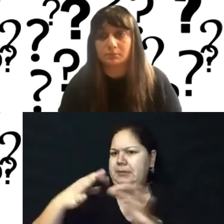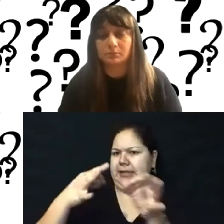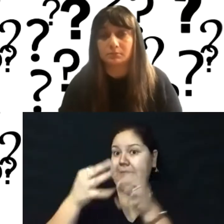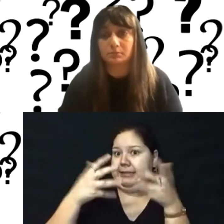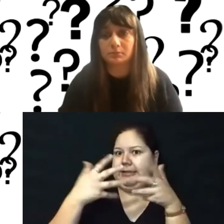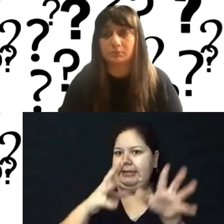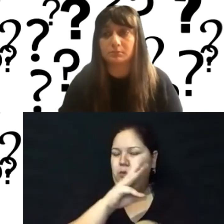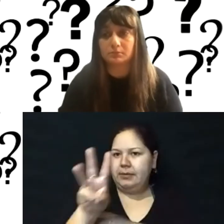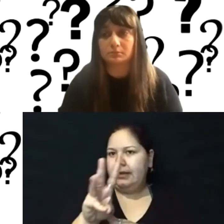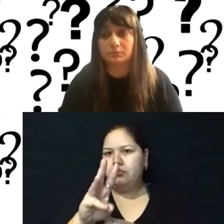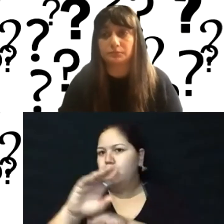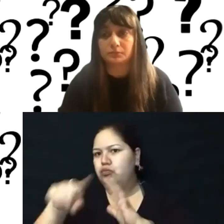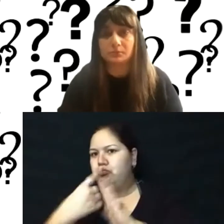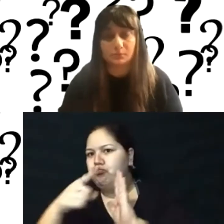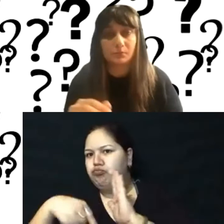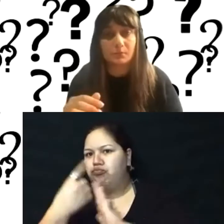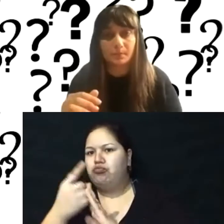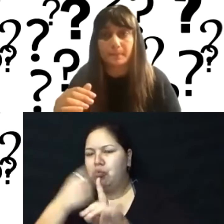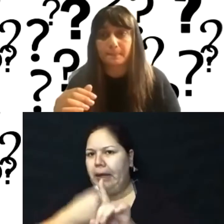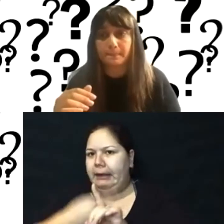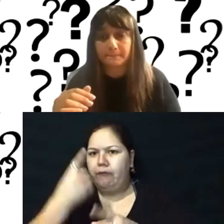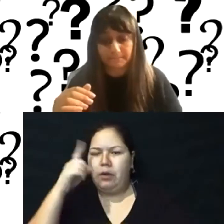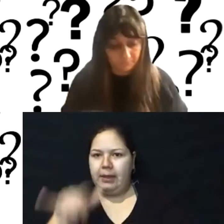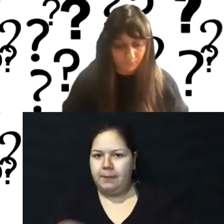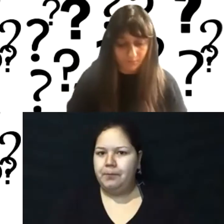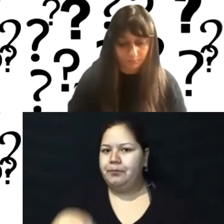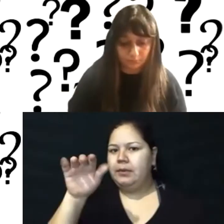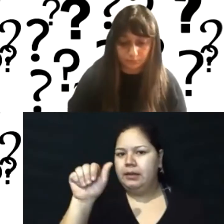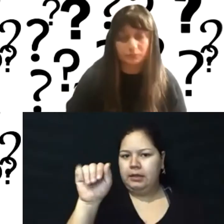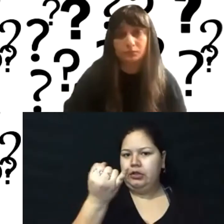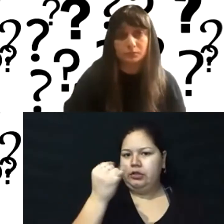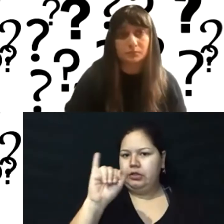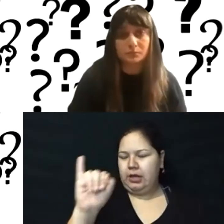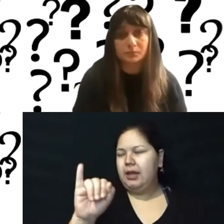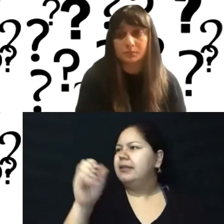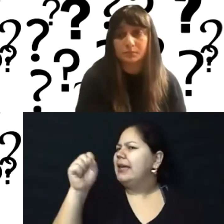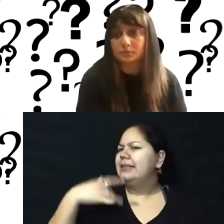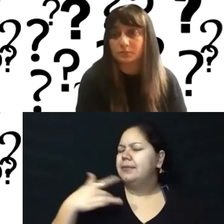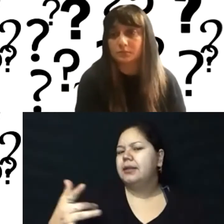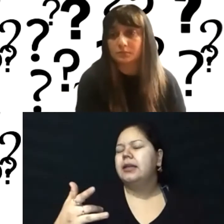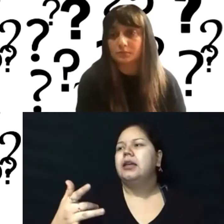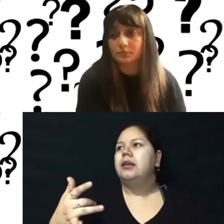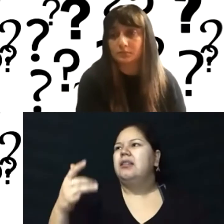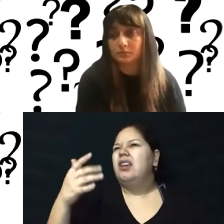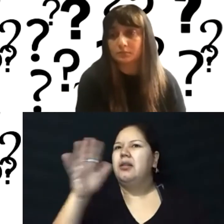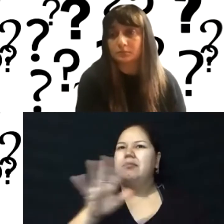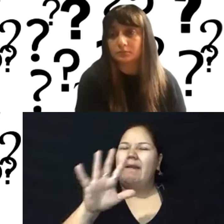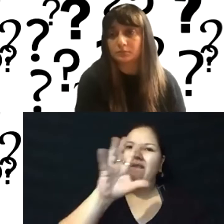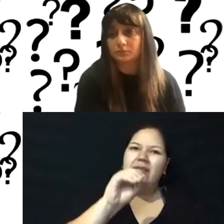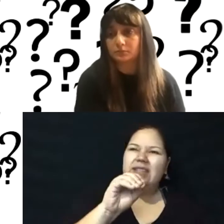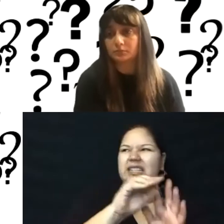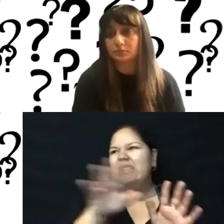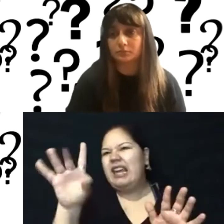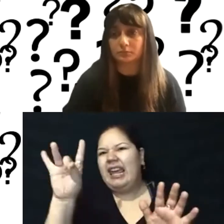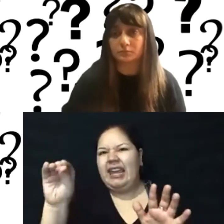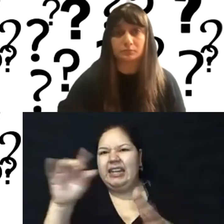an existing WordPress site. Yeah. mean, maybe I'll take that. mean, you know, typically you can expect to pay between 50 and 80 for a local